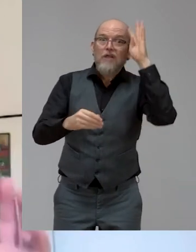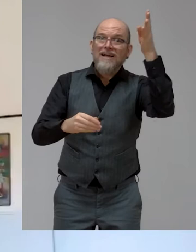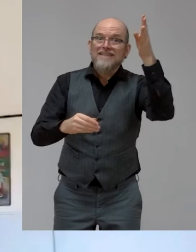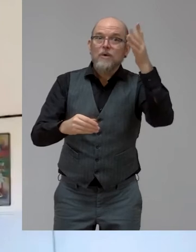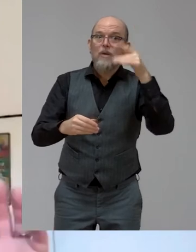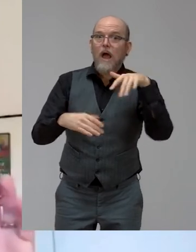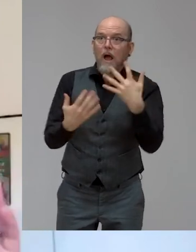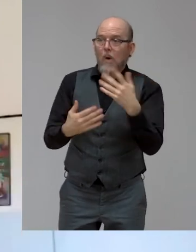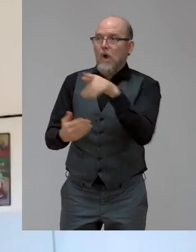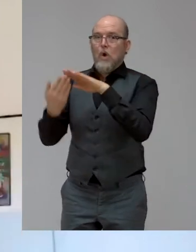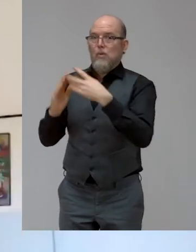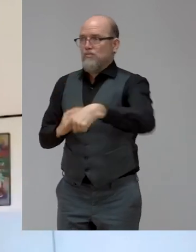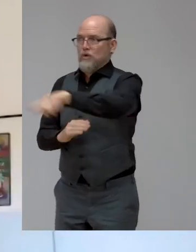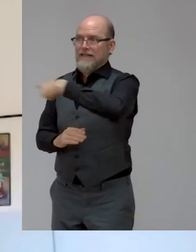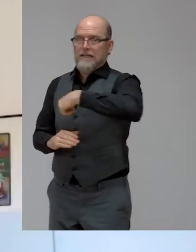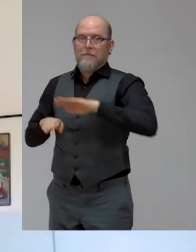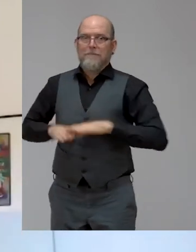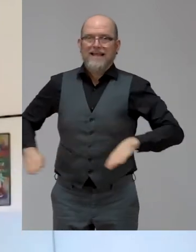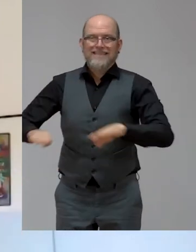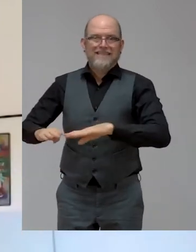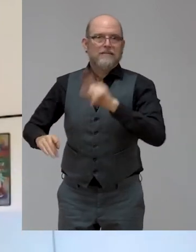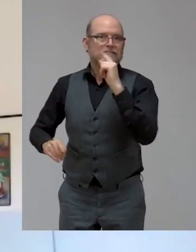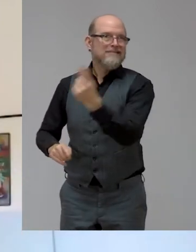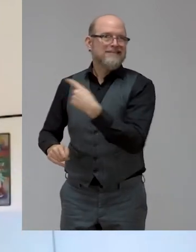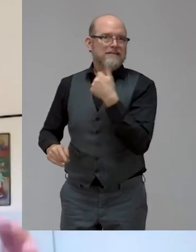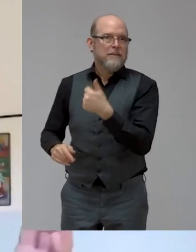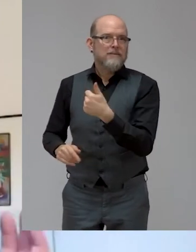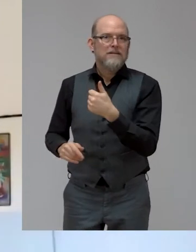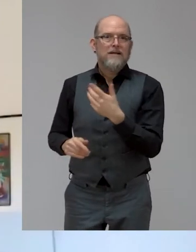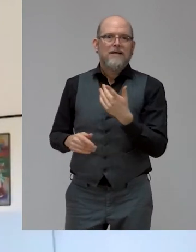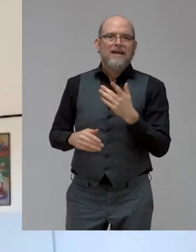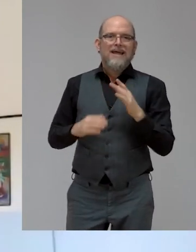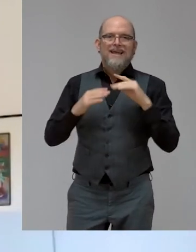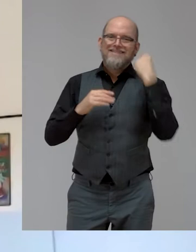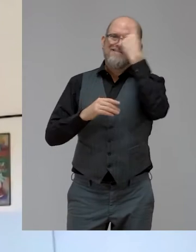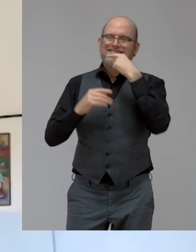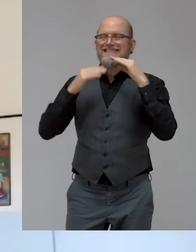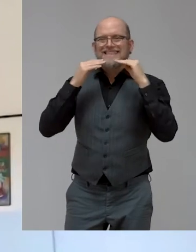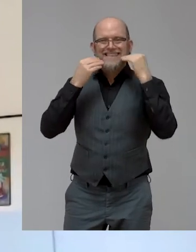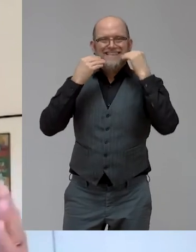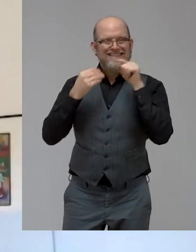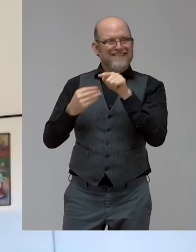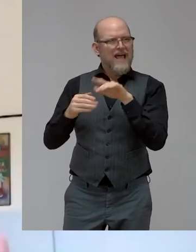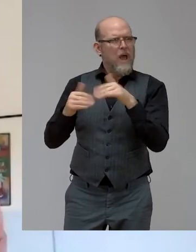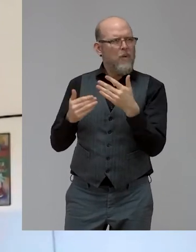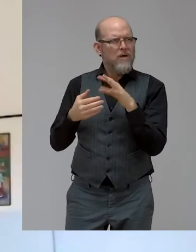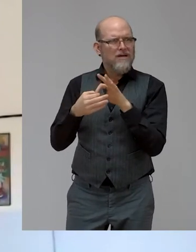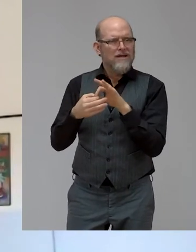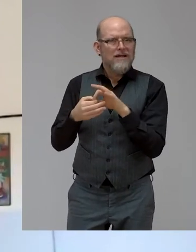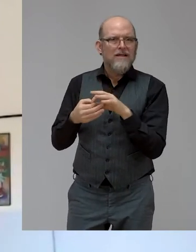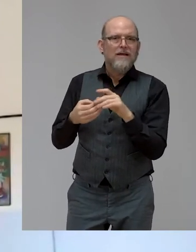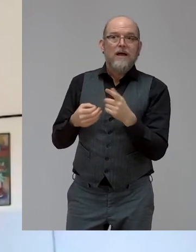emojis to word prediction, to the telephone, to things that we take for granted in society around us. They came from